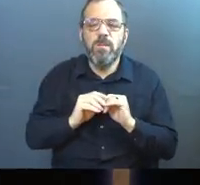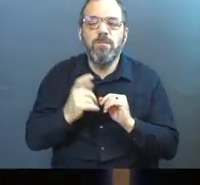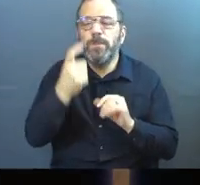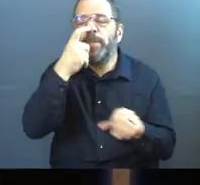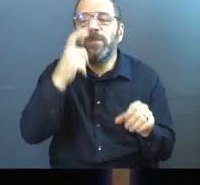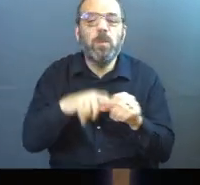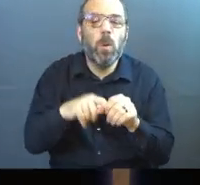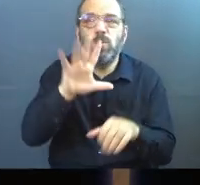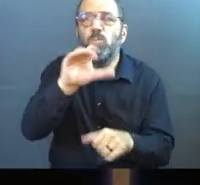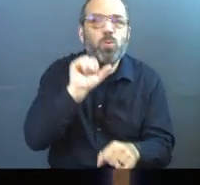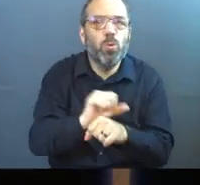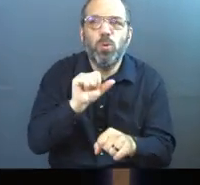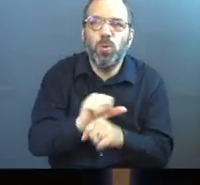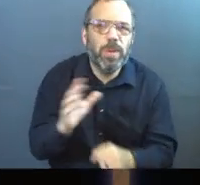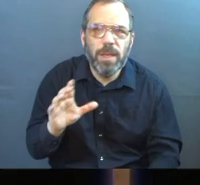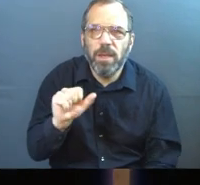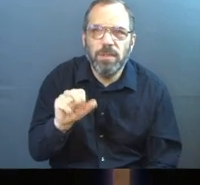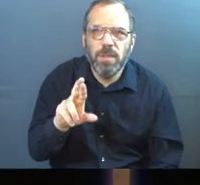into your career.